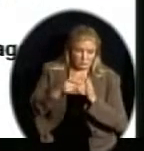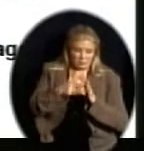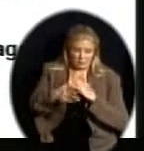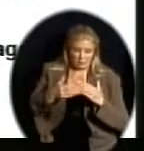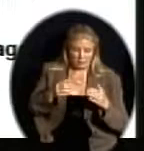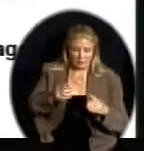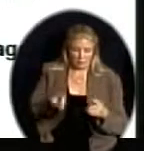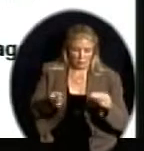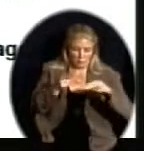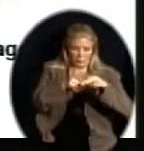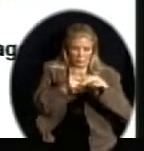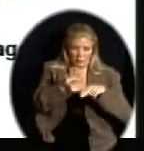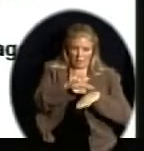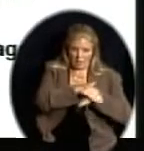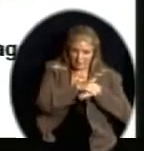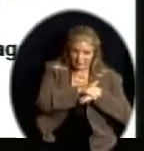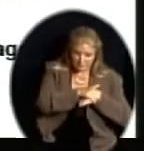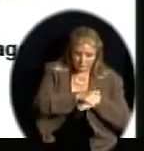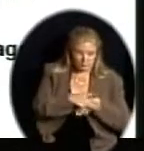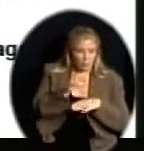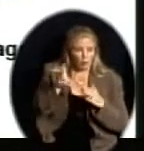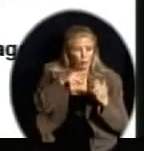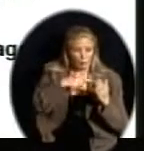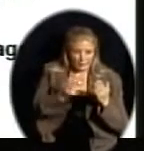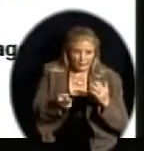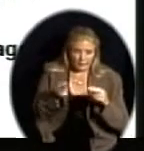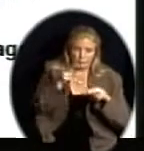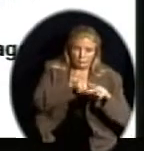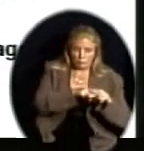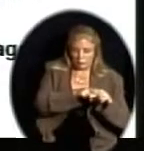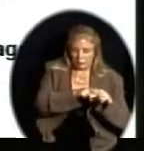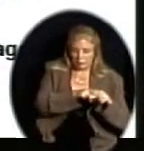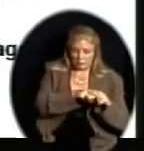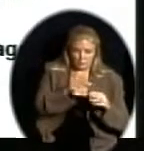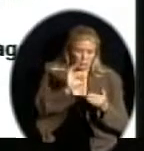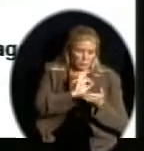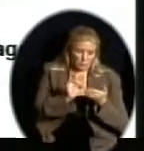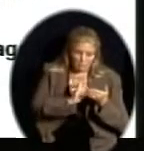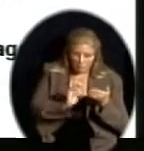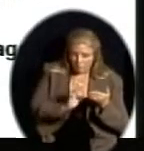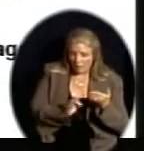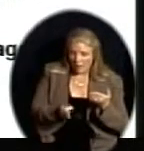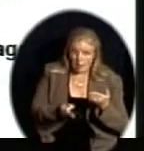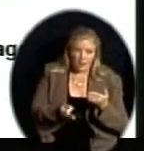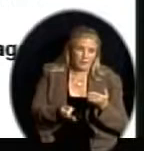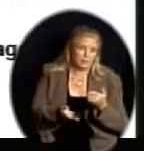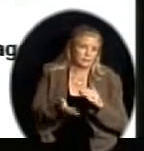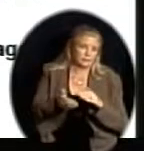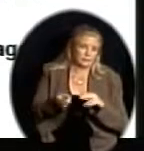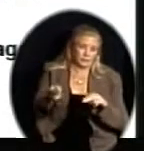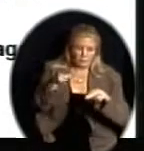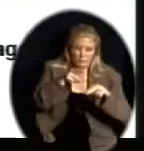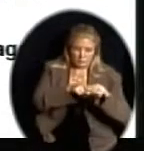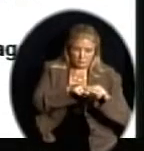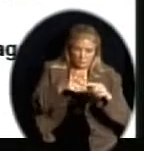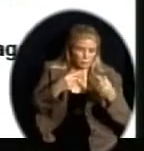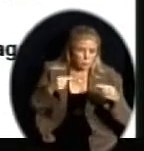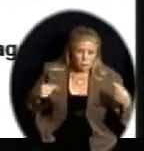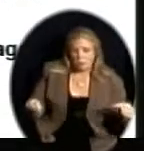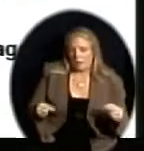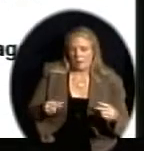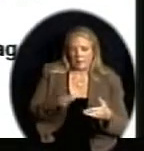expected her to. Her reading had improved, her writing had improved in both composition skills and in English grammar skills.